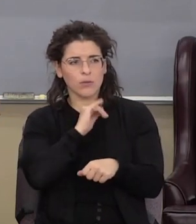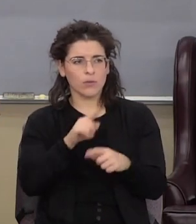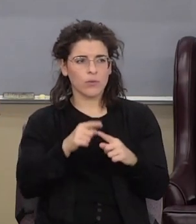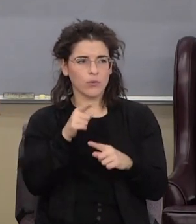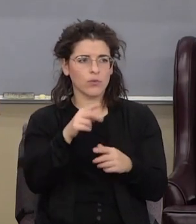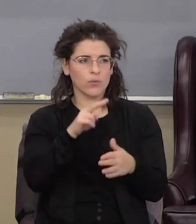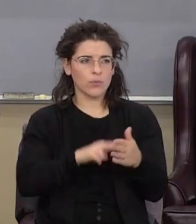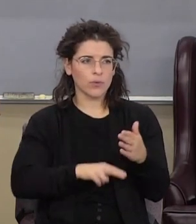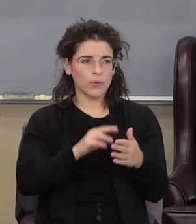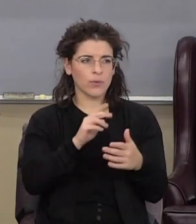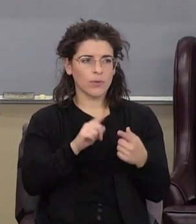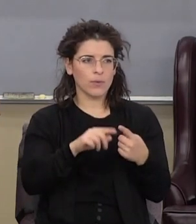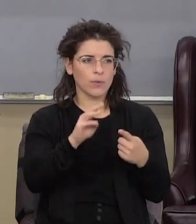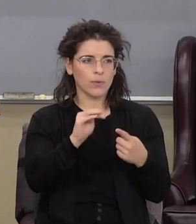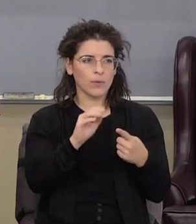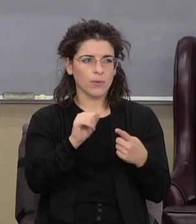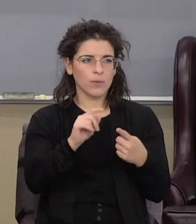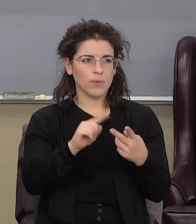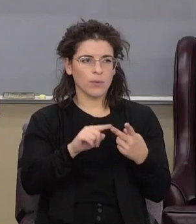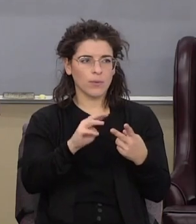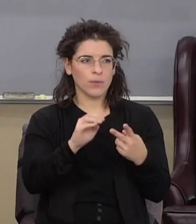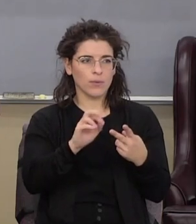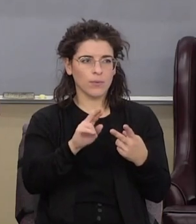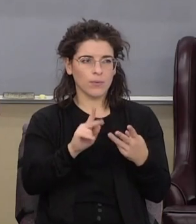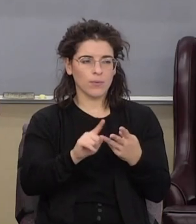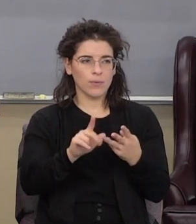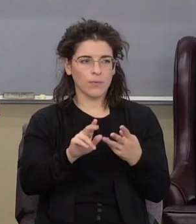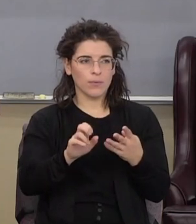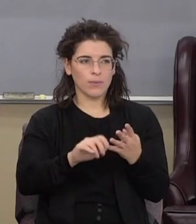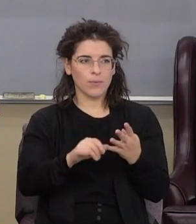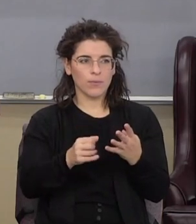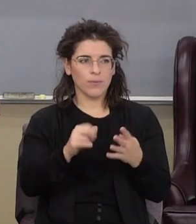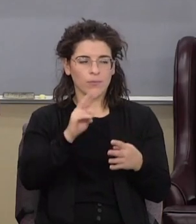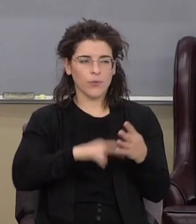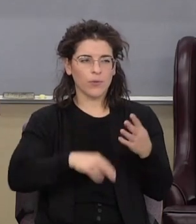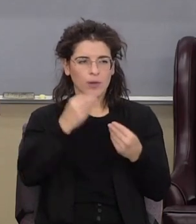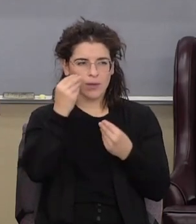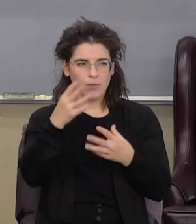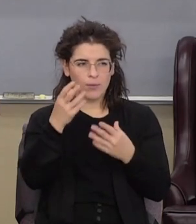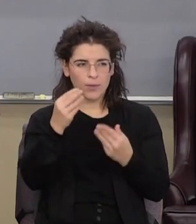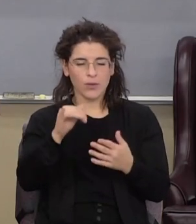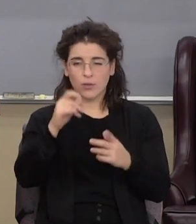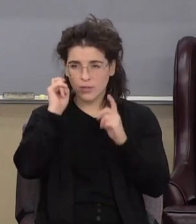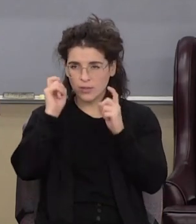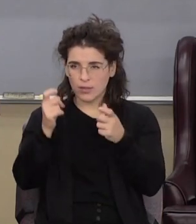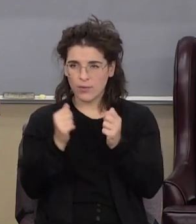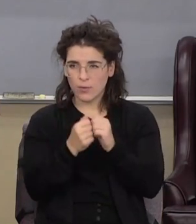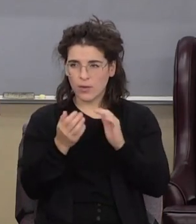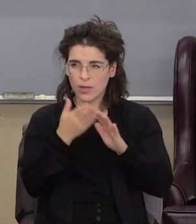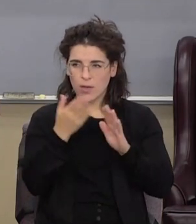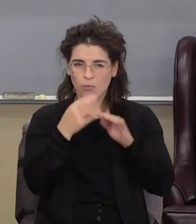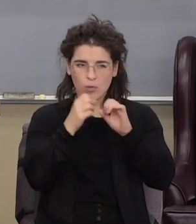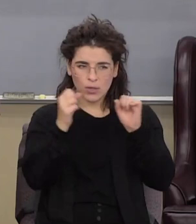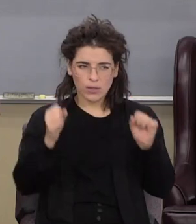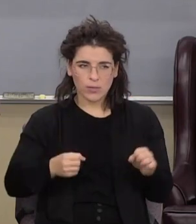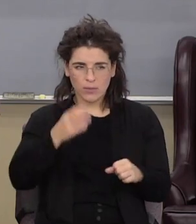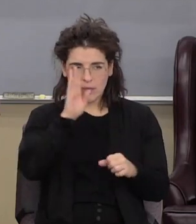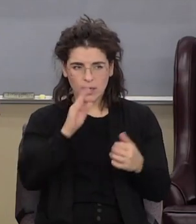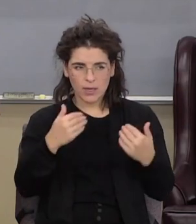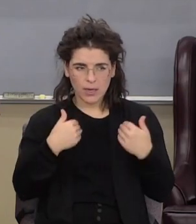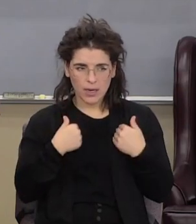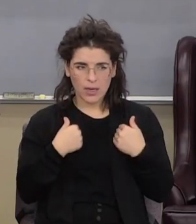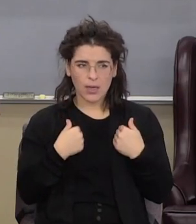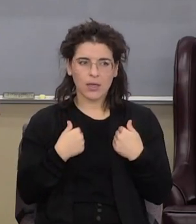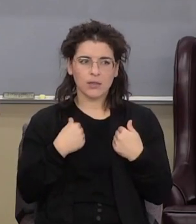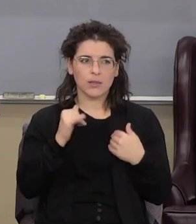you're reading Matthew, Mark, Luke, and John, you're reading information that's given where the operating system that God has in